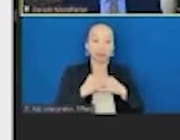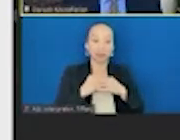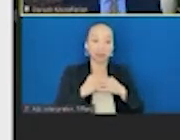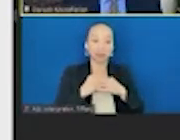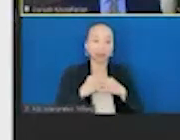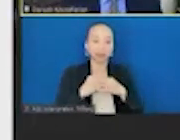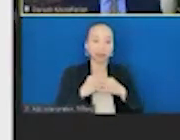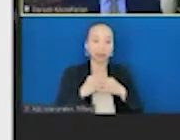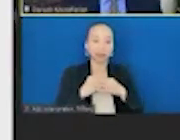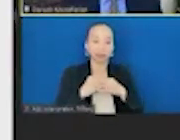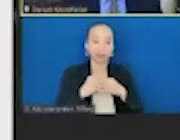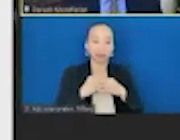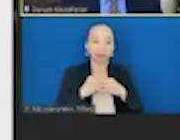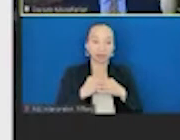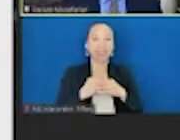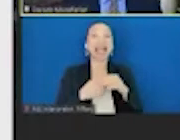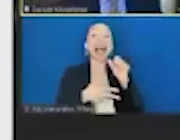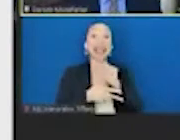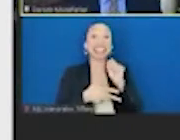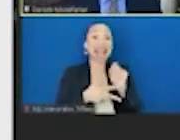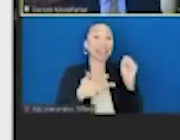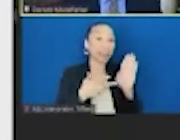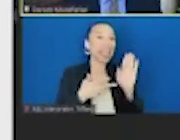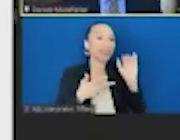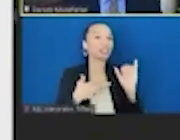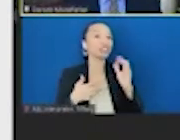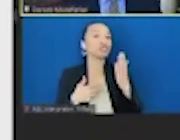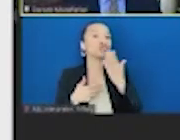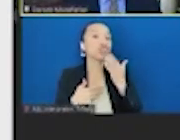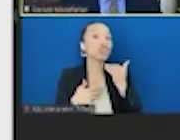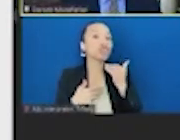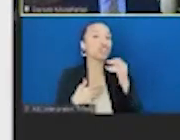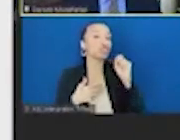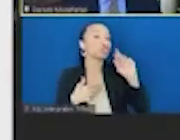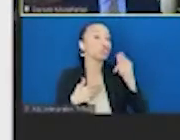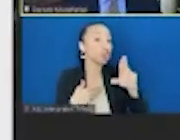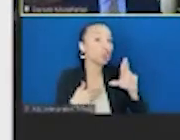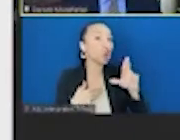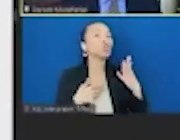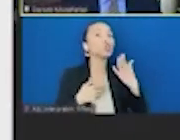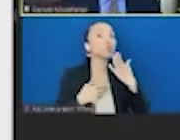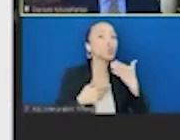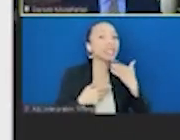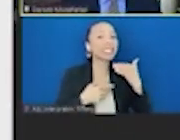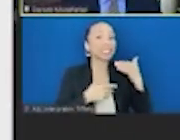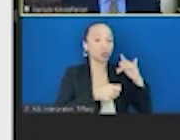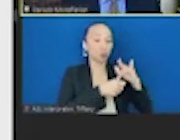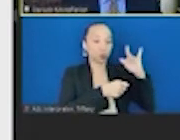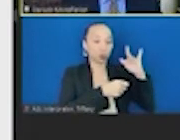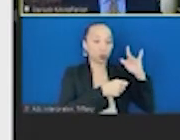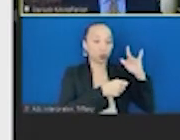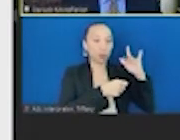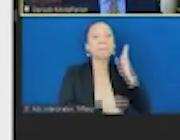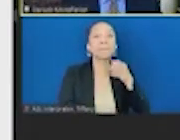moral questions around restricting choices for people who are on SNAP. And so this is not necessarily